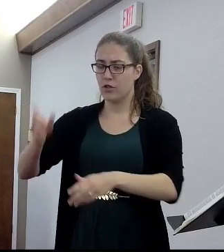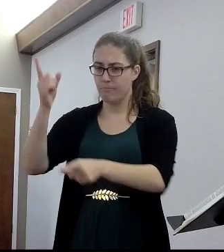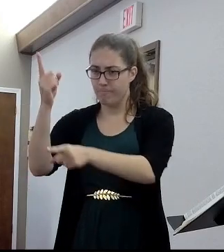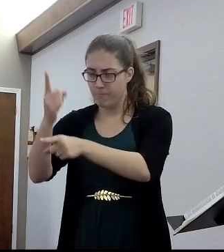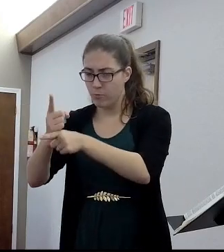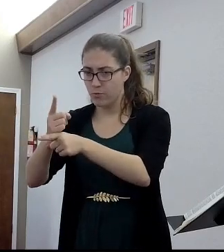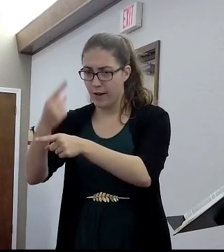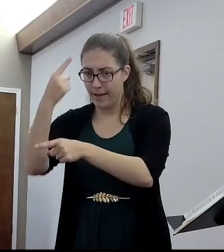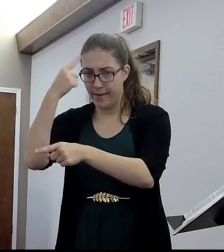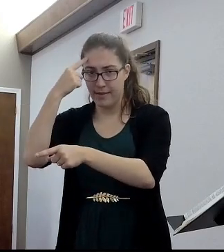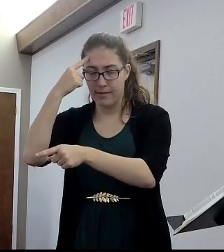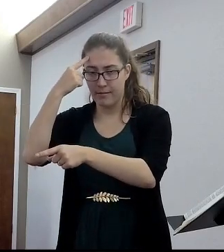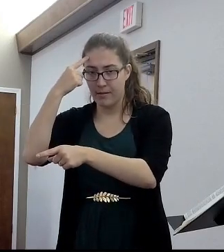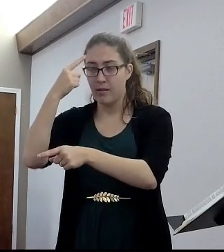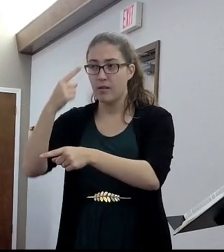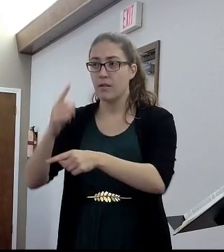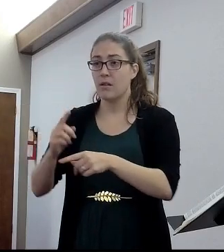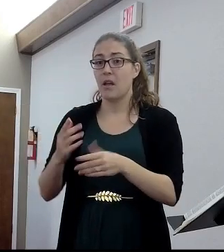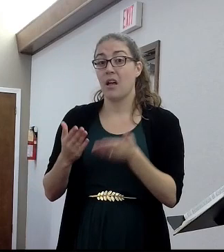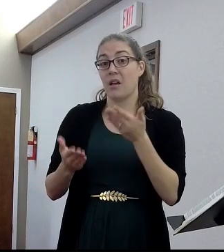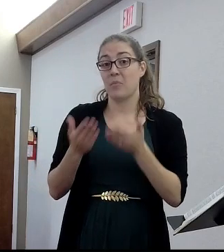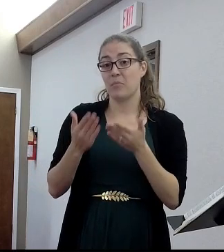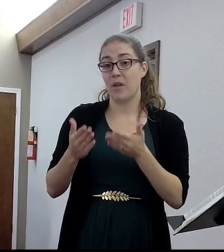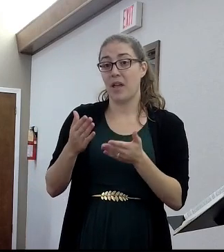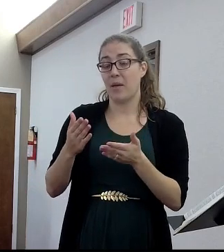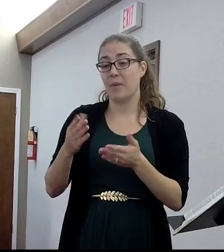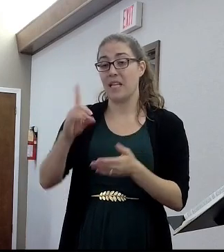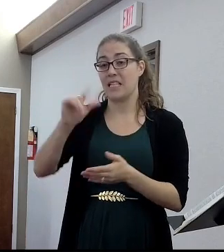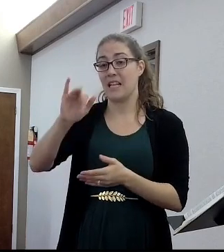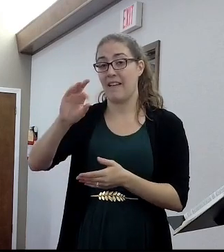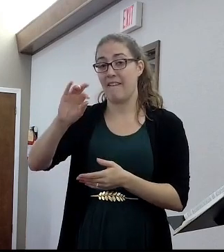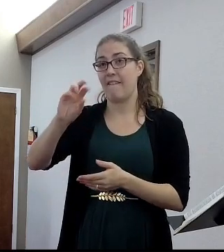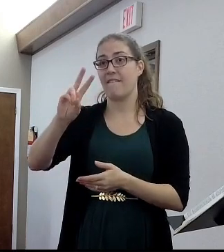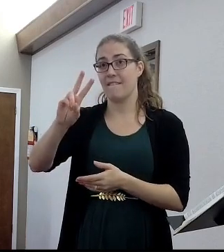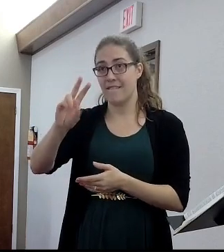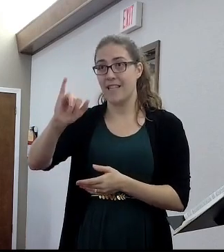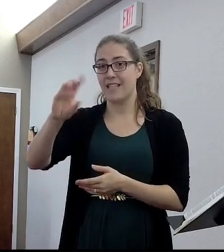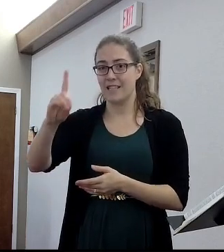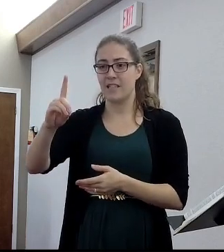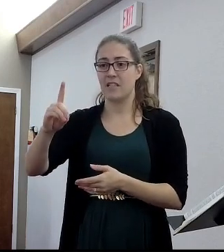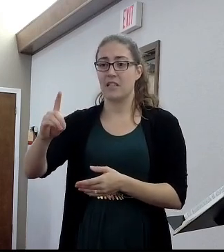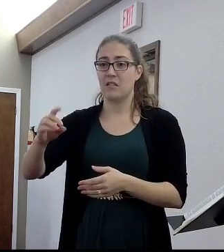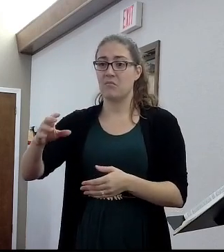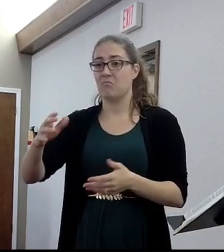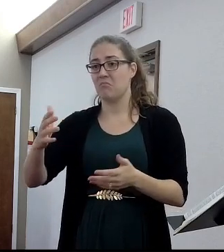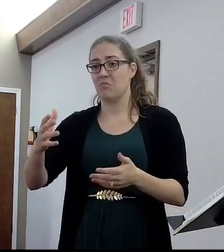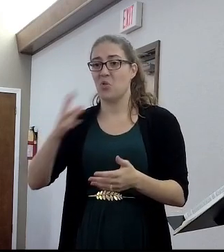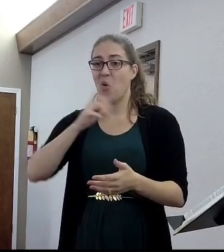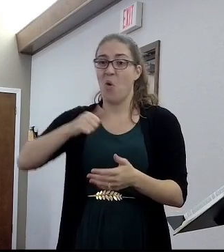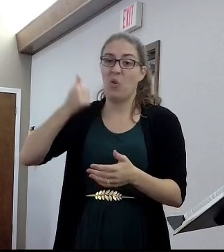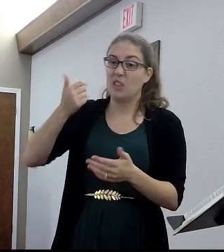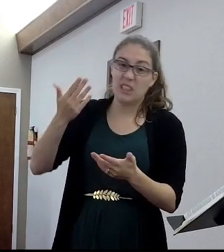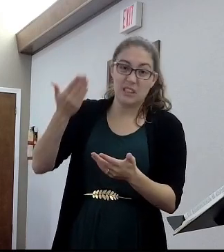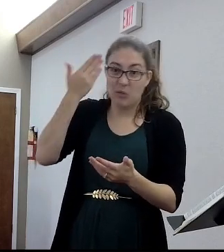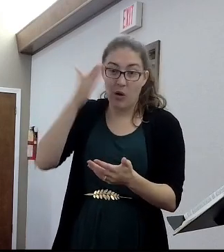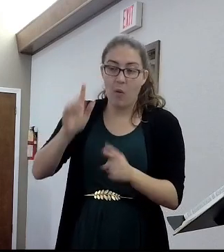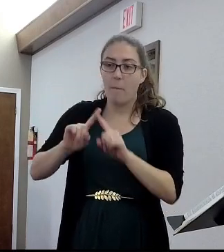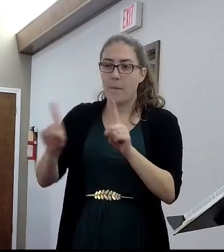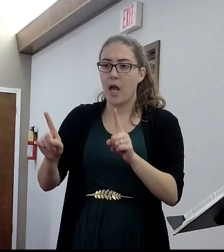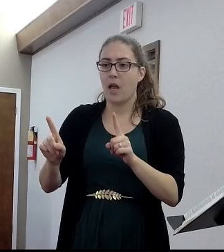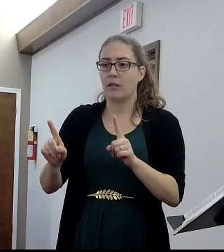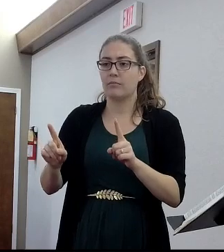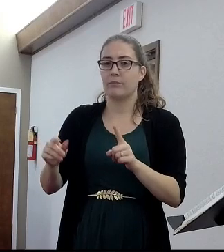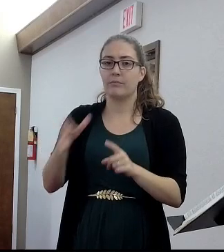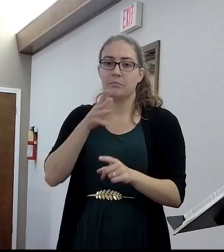you know, maybe David was the oldest in the family. Or maybe he was the youngest. I don't know. It doesn't really matter. But their parents are both